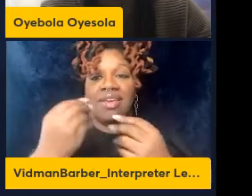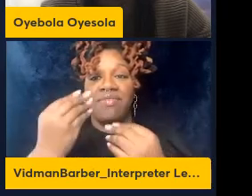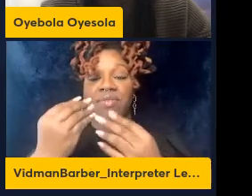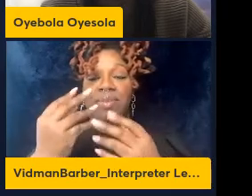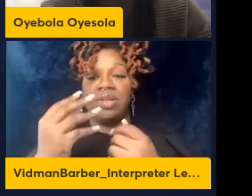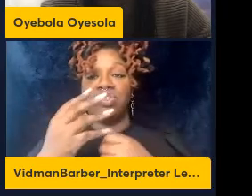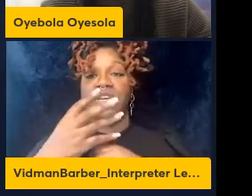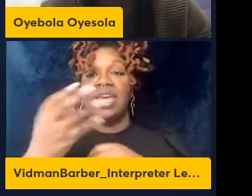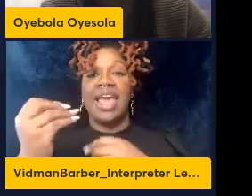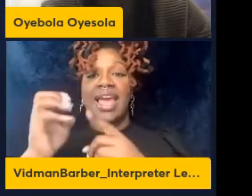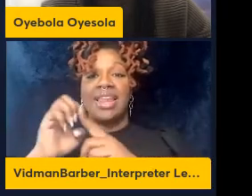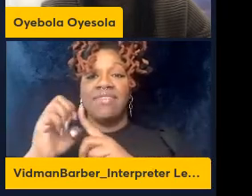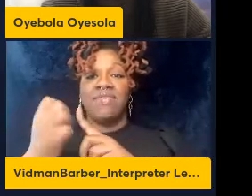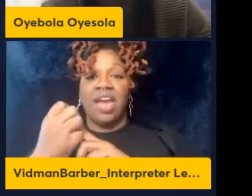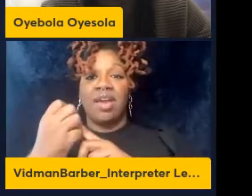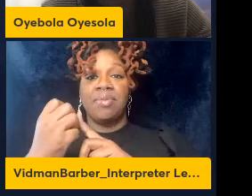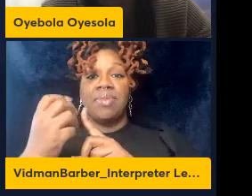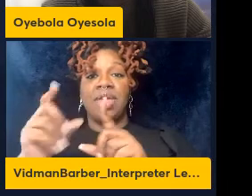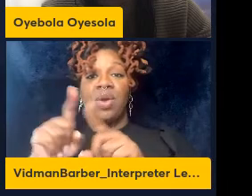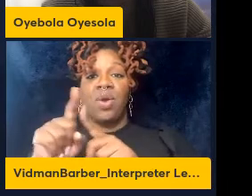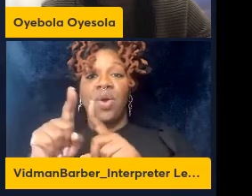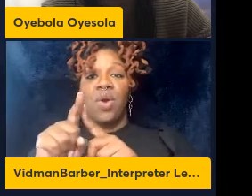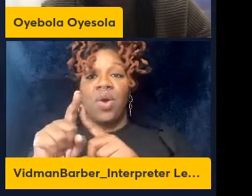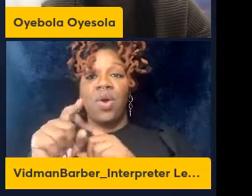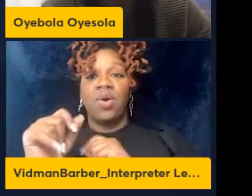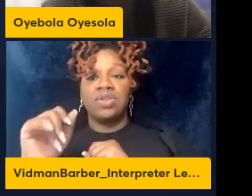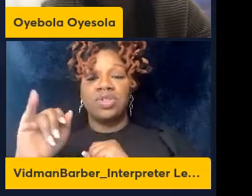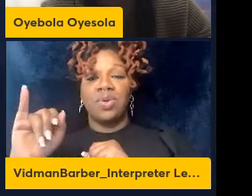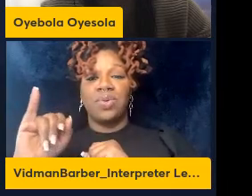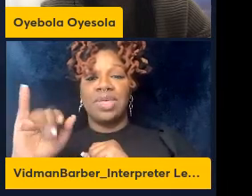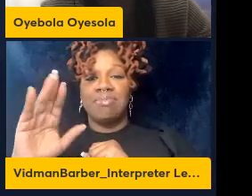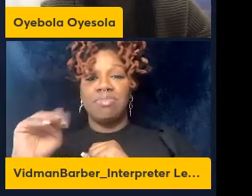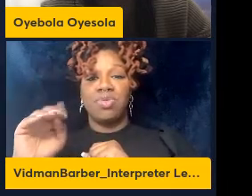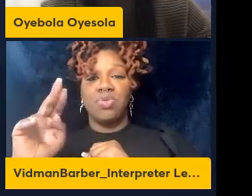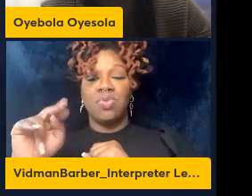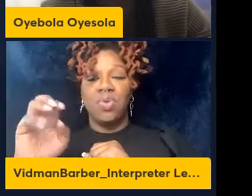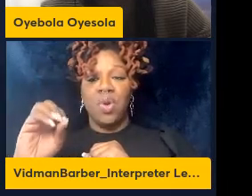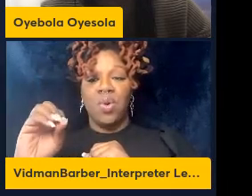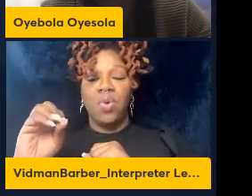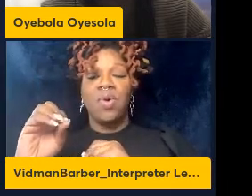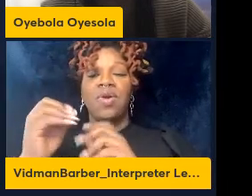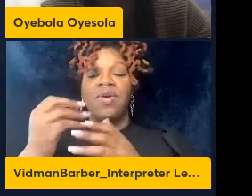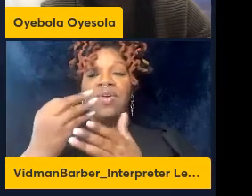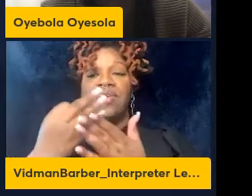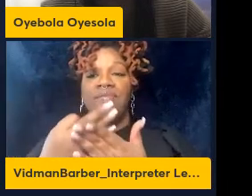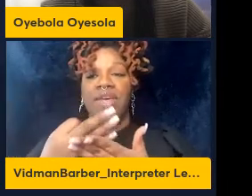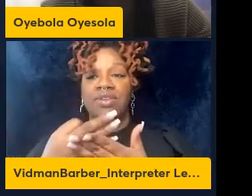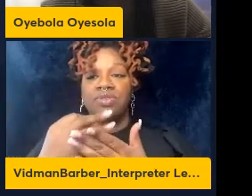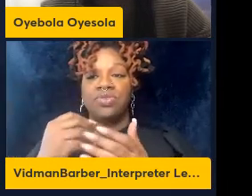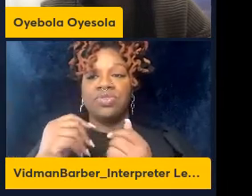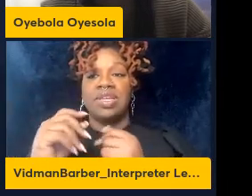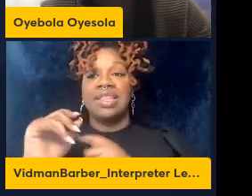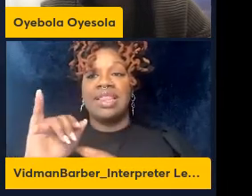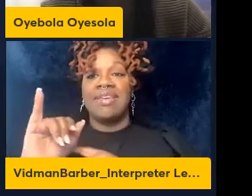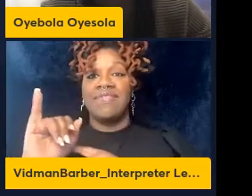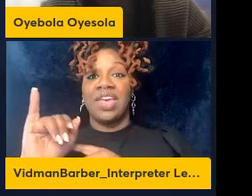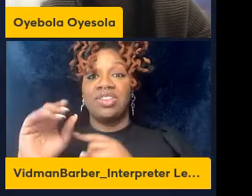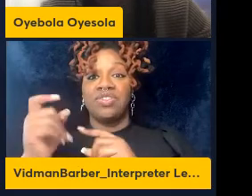environments as well as between osgenetic factors and infection status of the osst